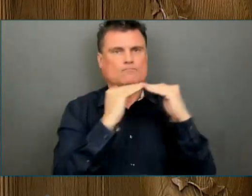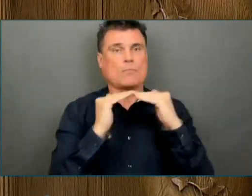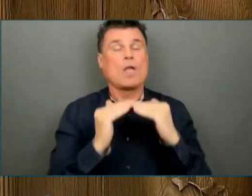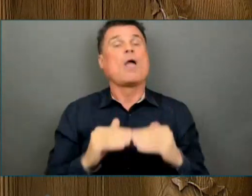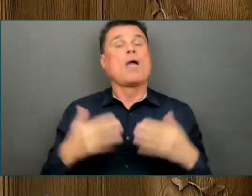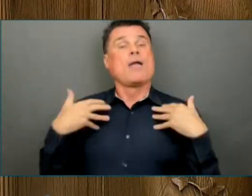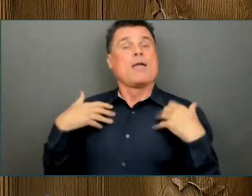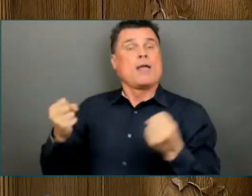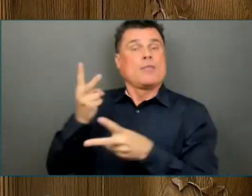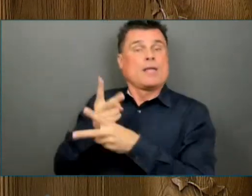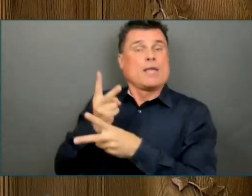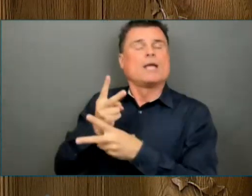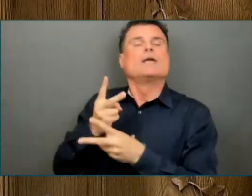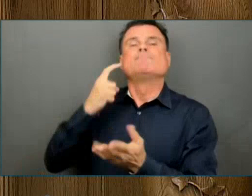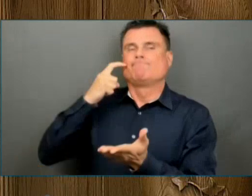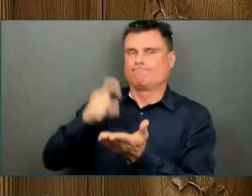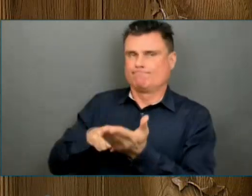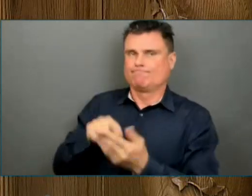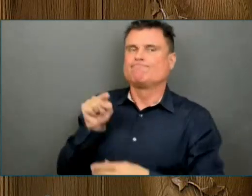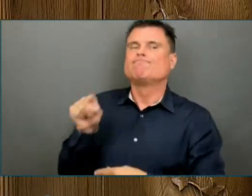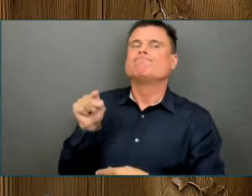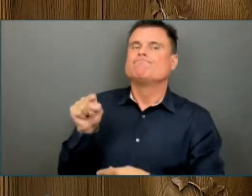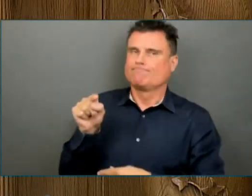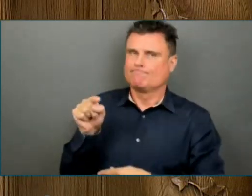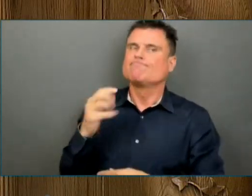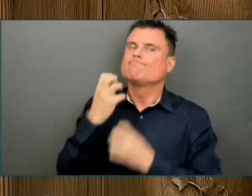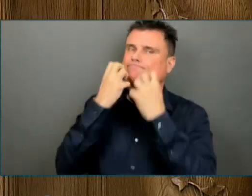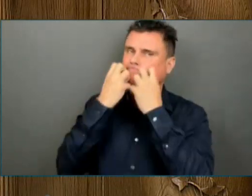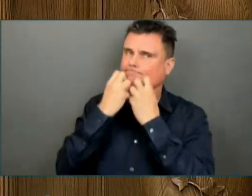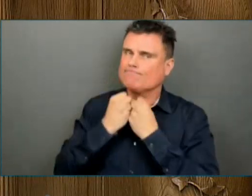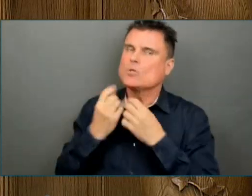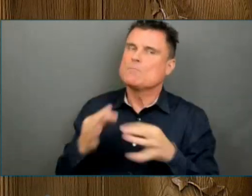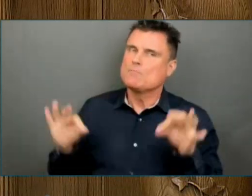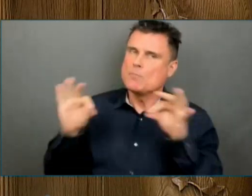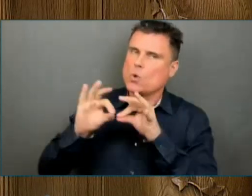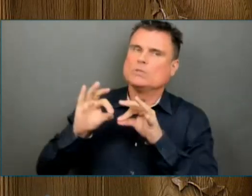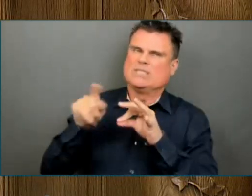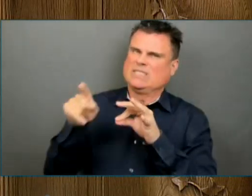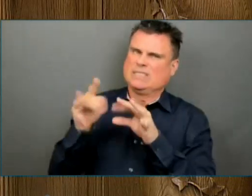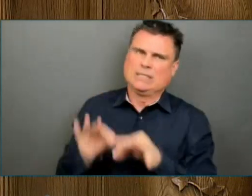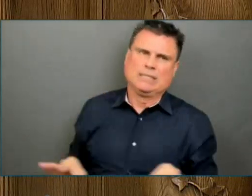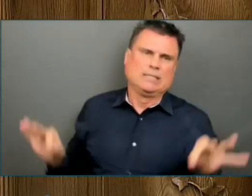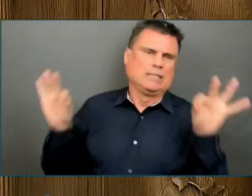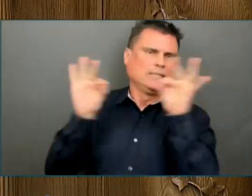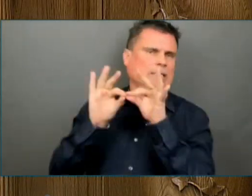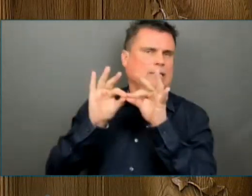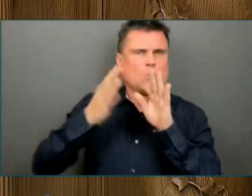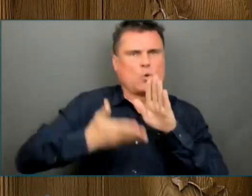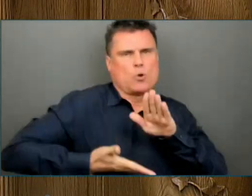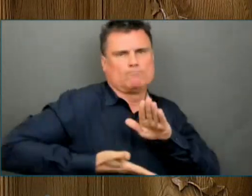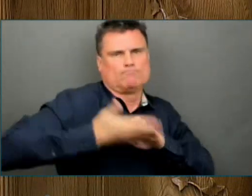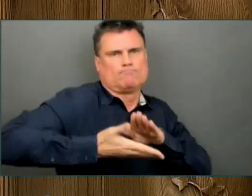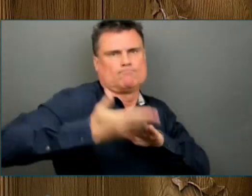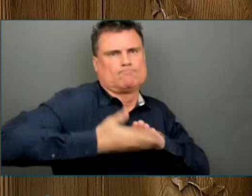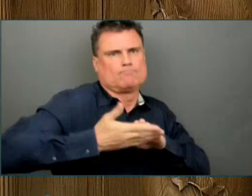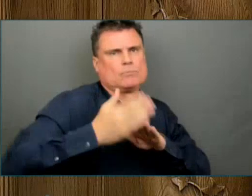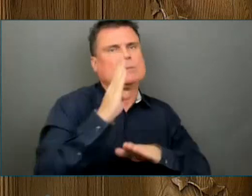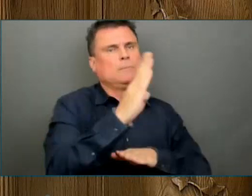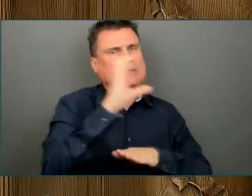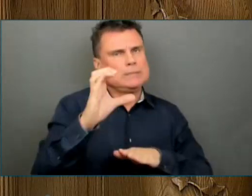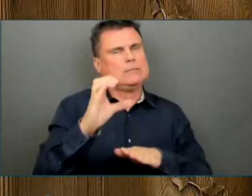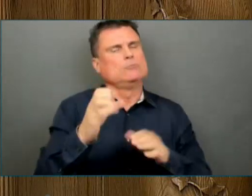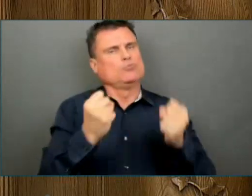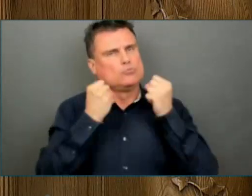foundation for a strong and resilient British Columbia. Four years ago, your government set out to deliver faster, more